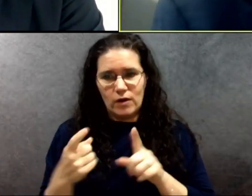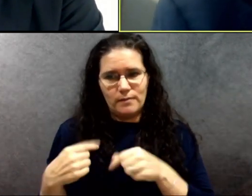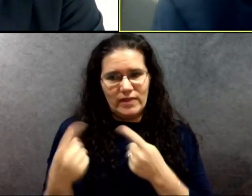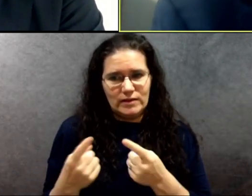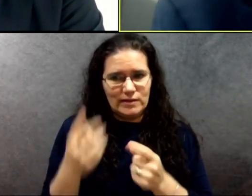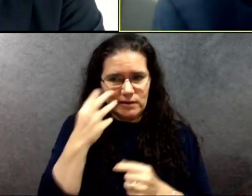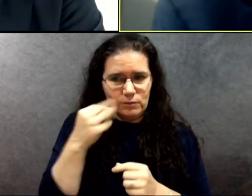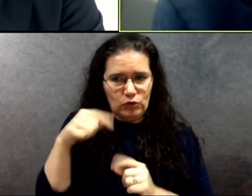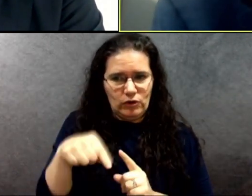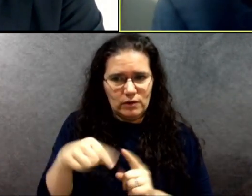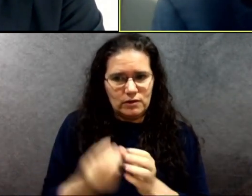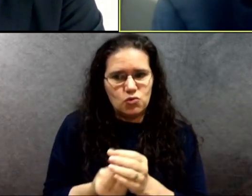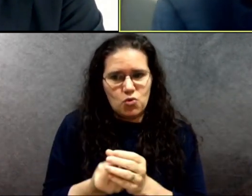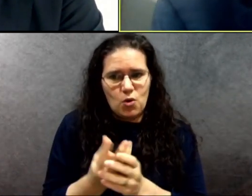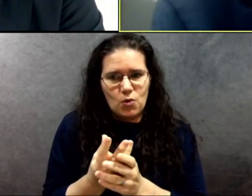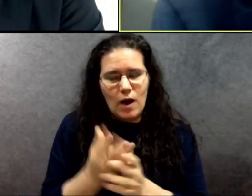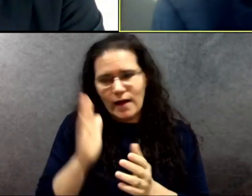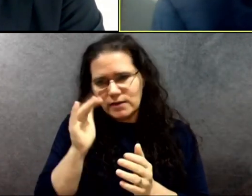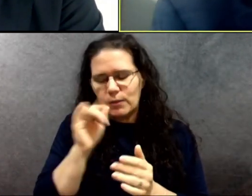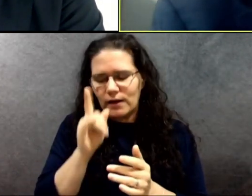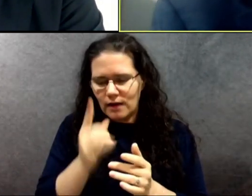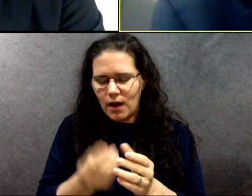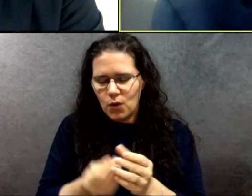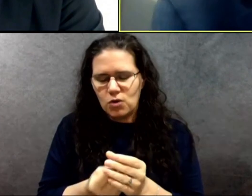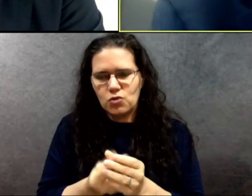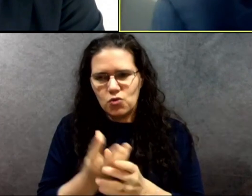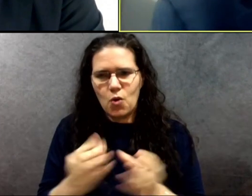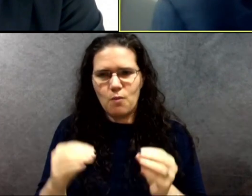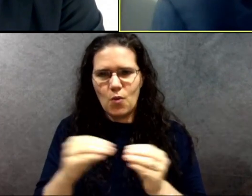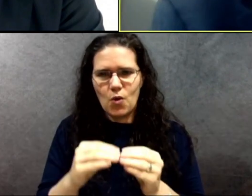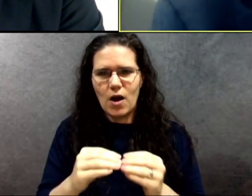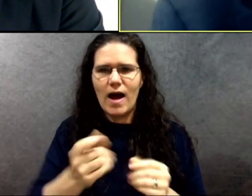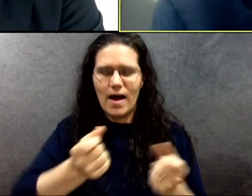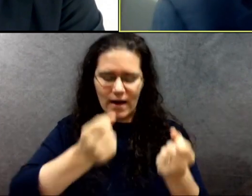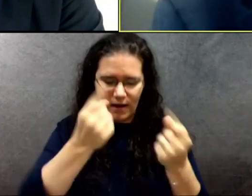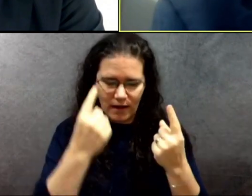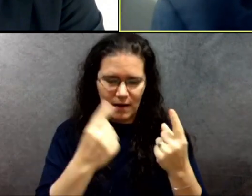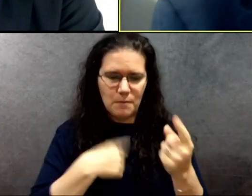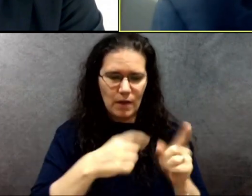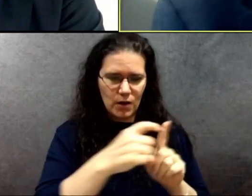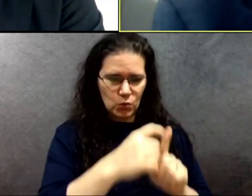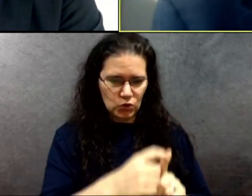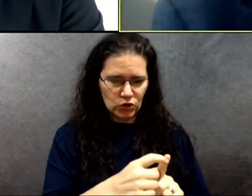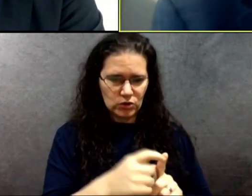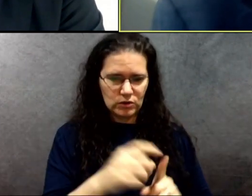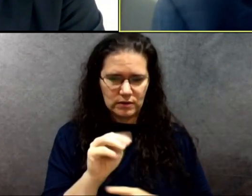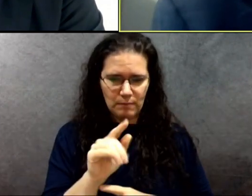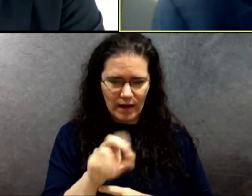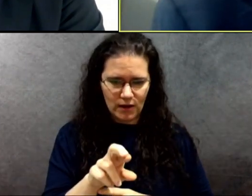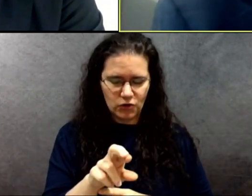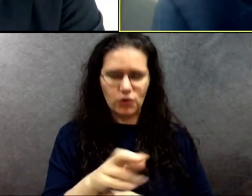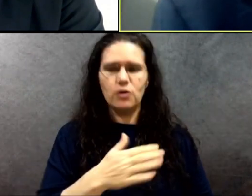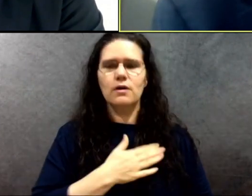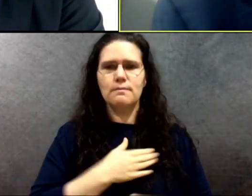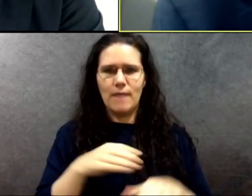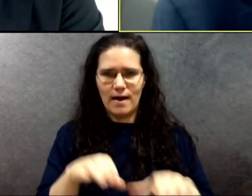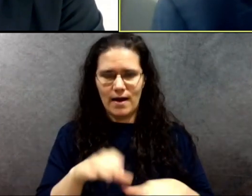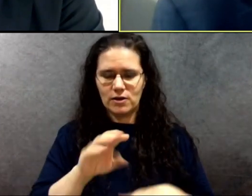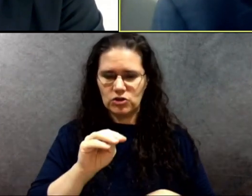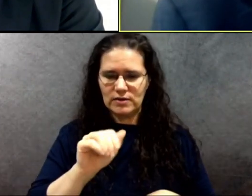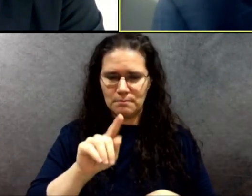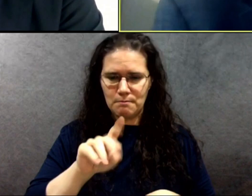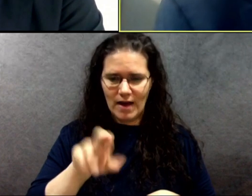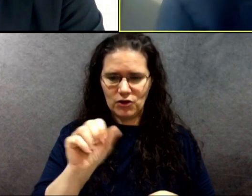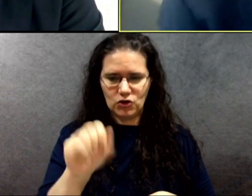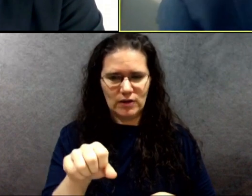to continue to grow. I realized that, that the words I wrote matter and my actions matter, but I have grown